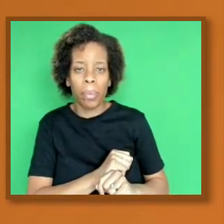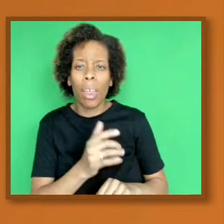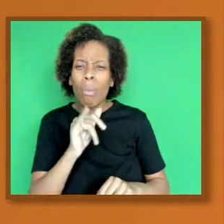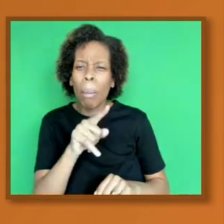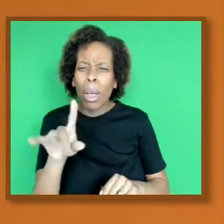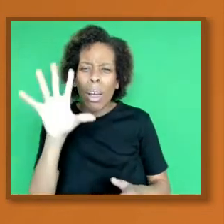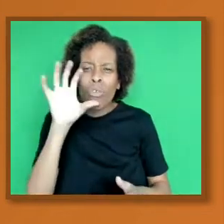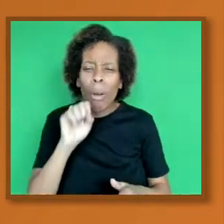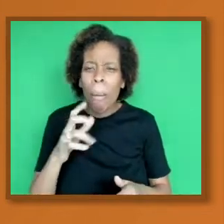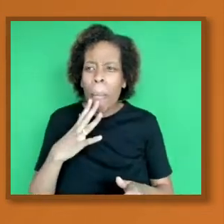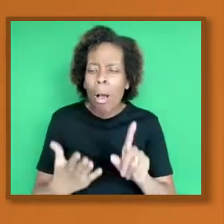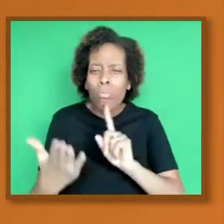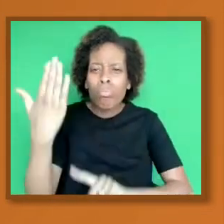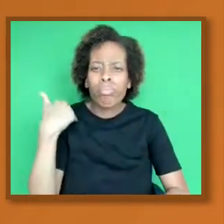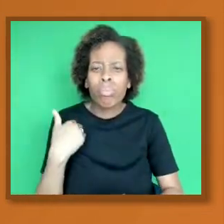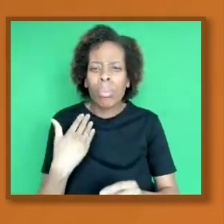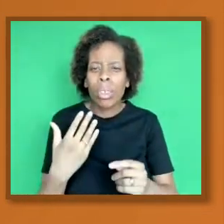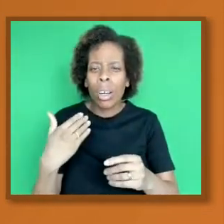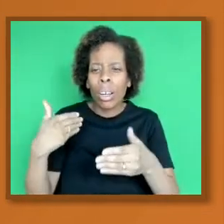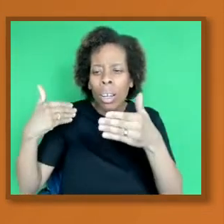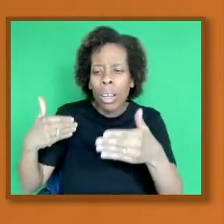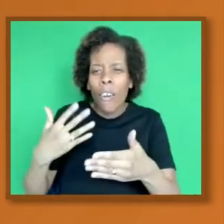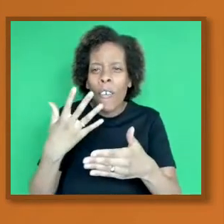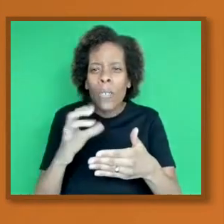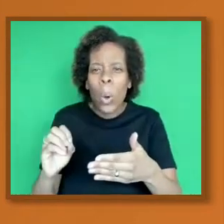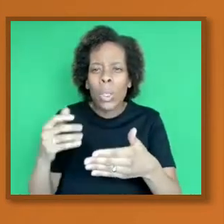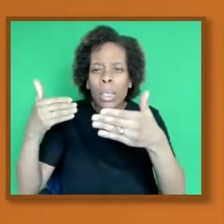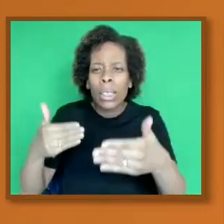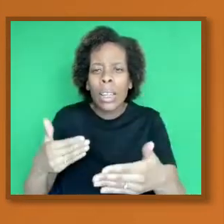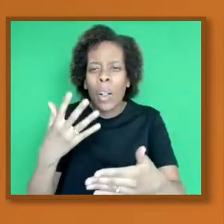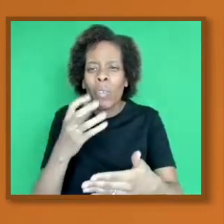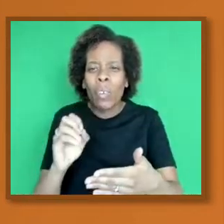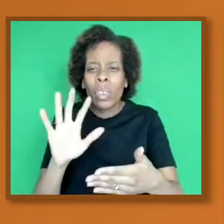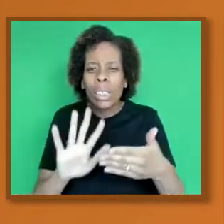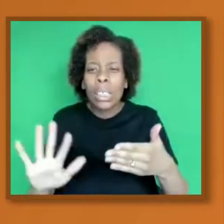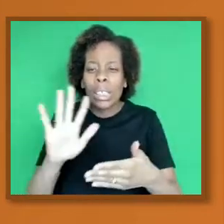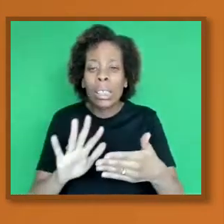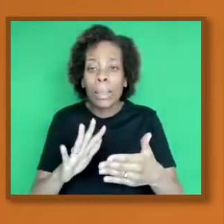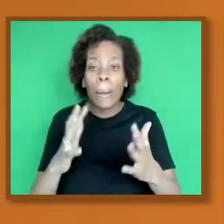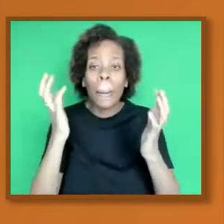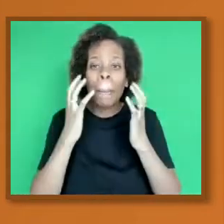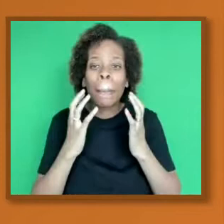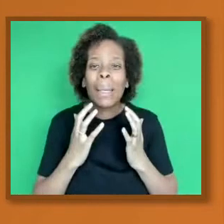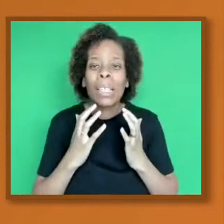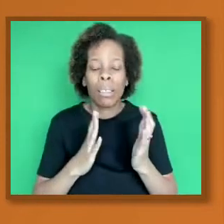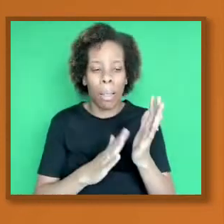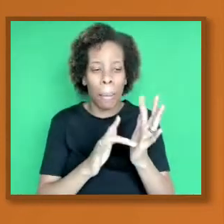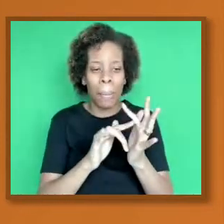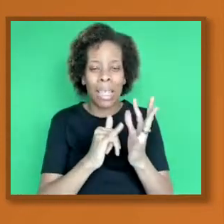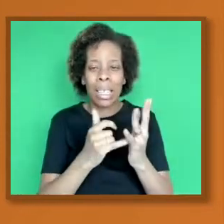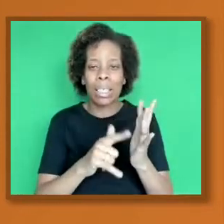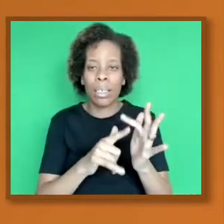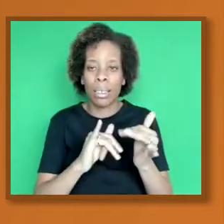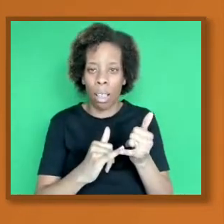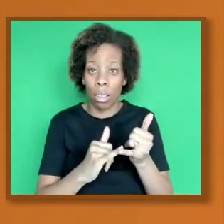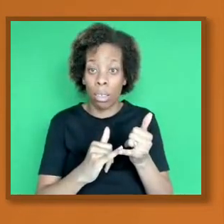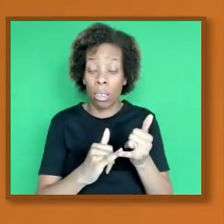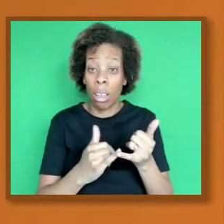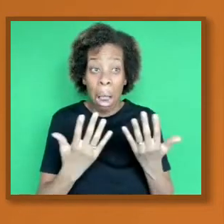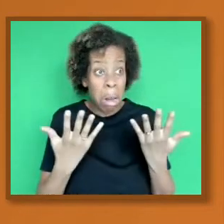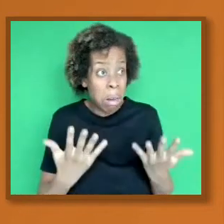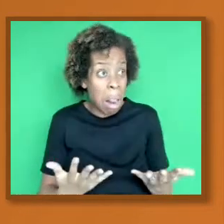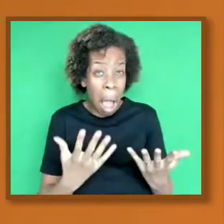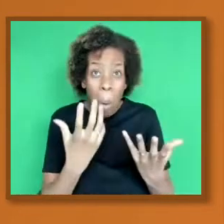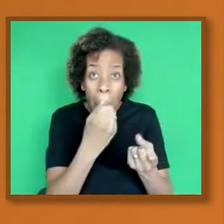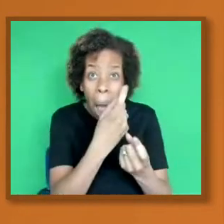40s and 50s, like measles and so forth, which has practically been eradicated, more or less. And that's